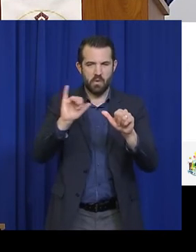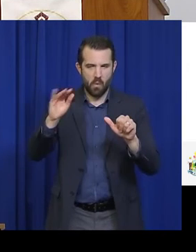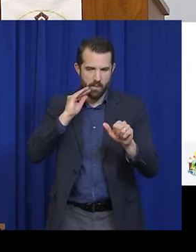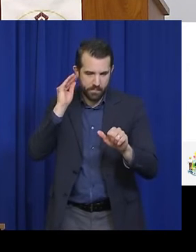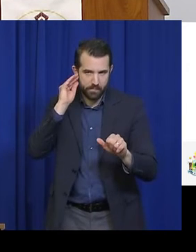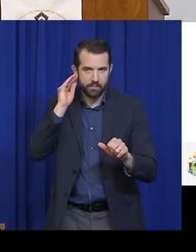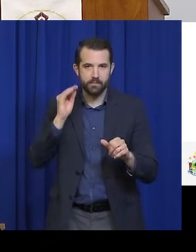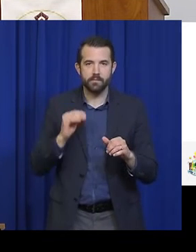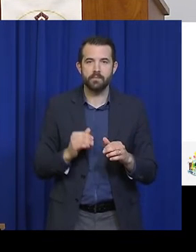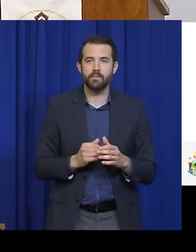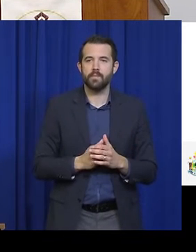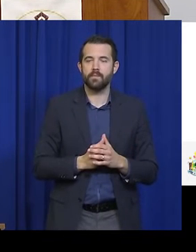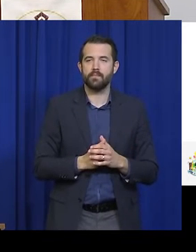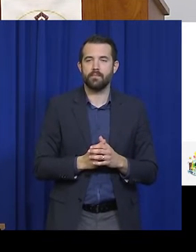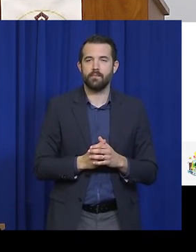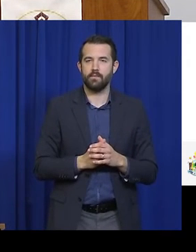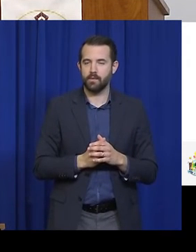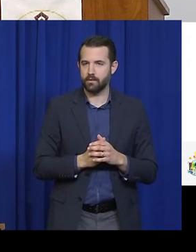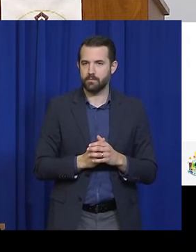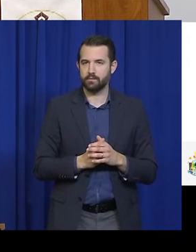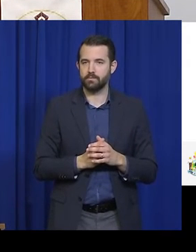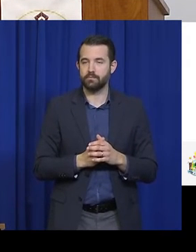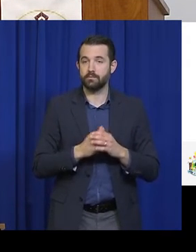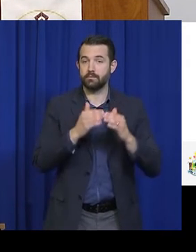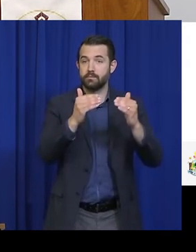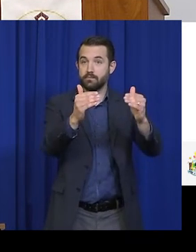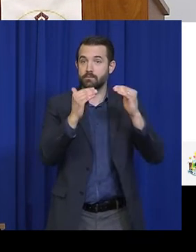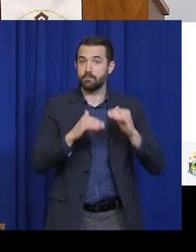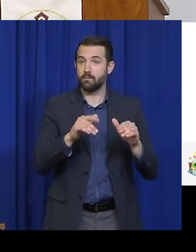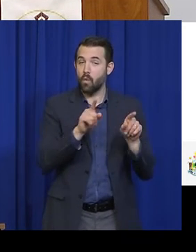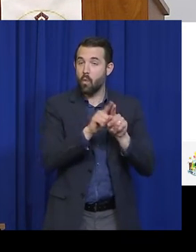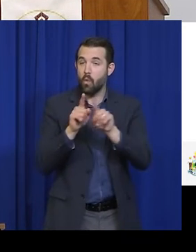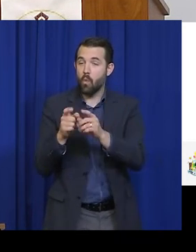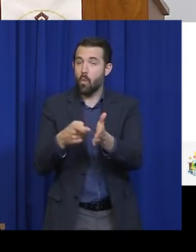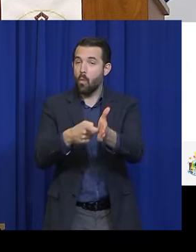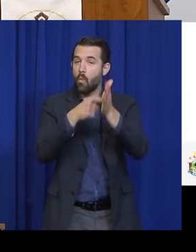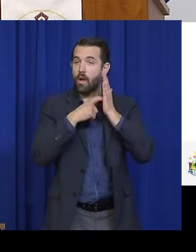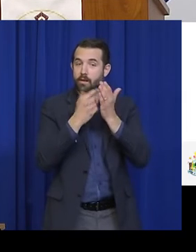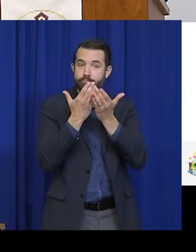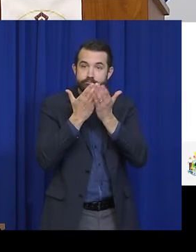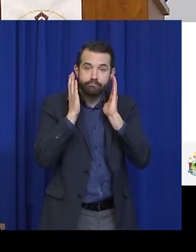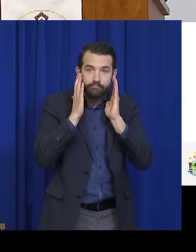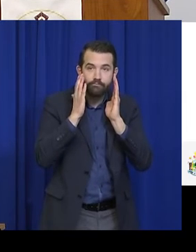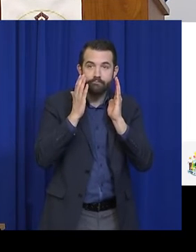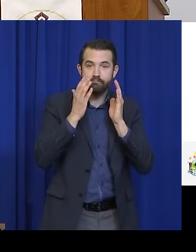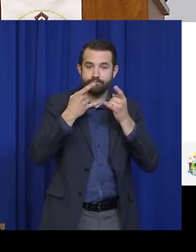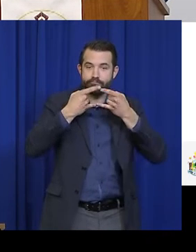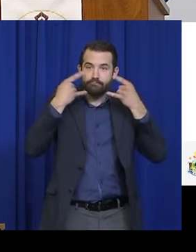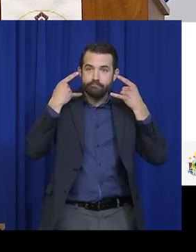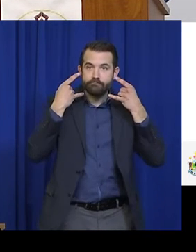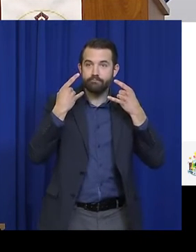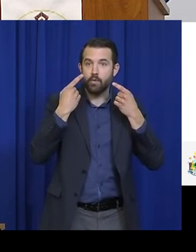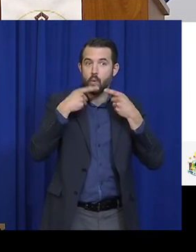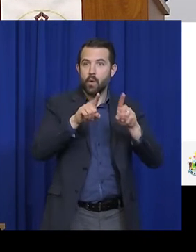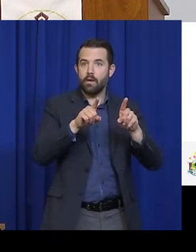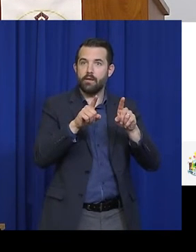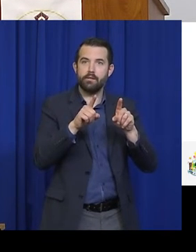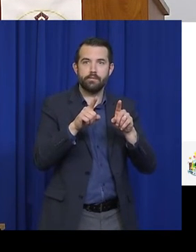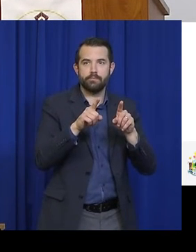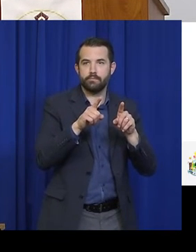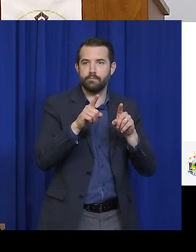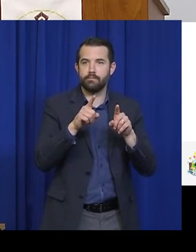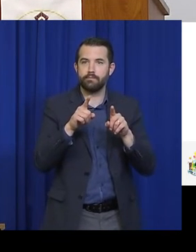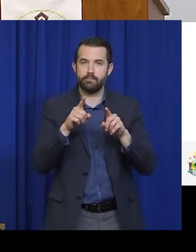It will also now require that Maine people wear face cloth coverings, cloth face coverings,